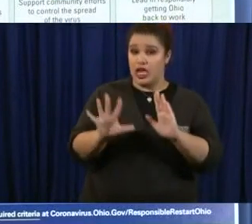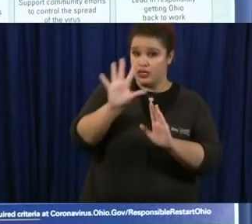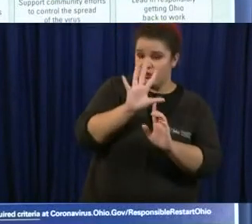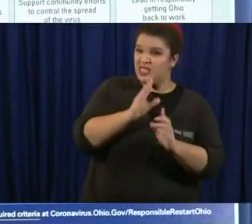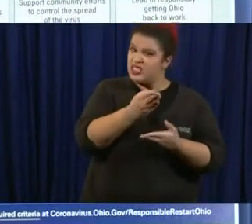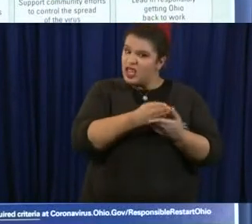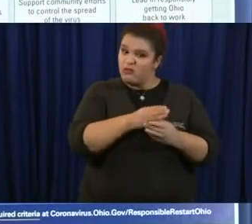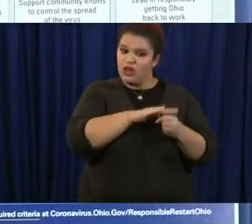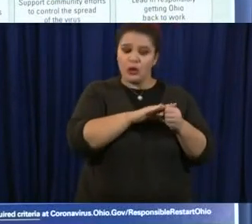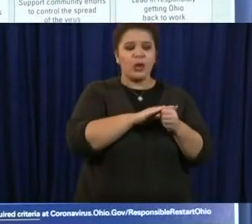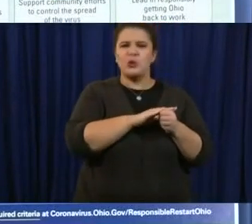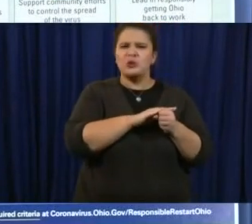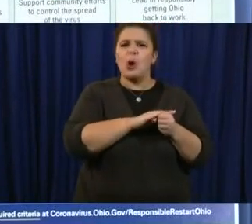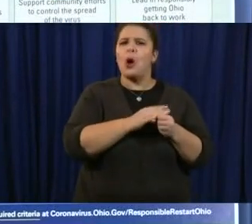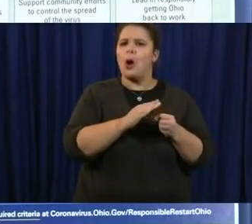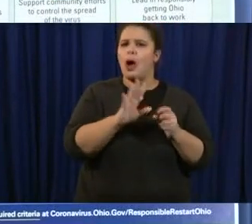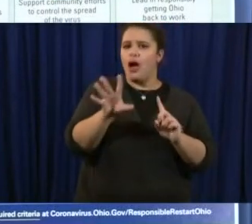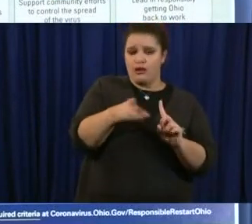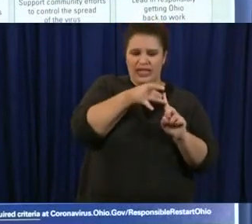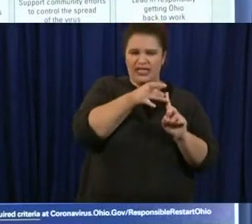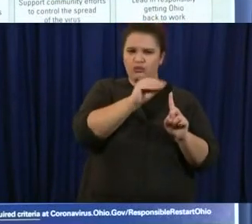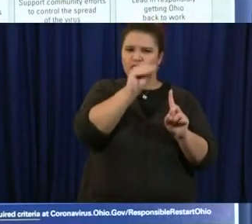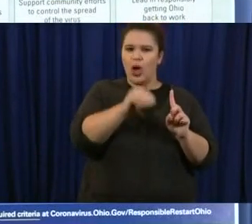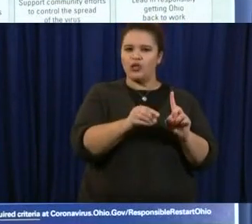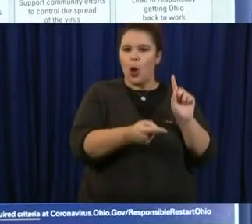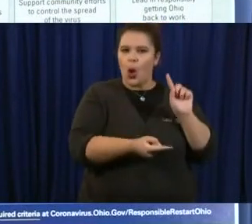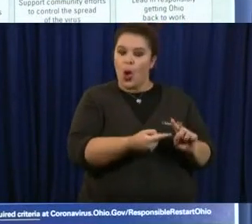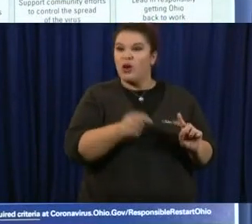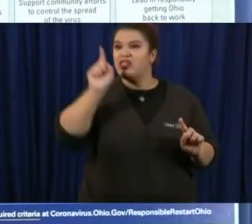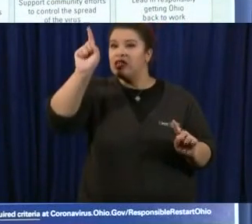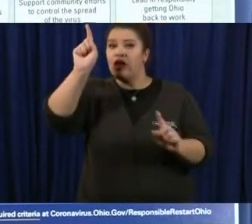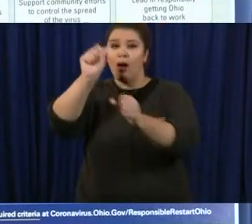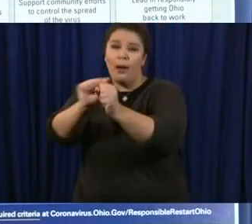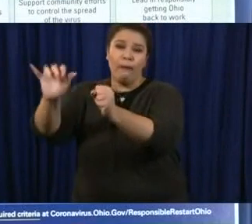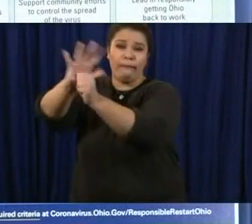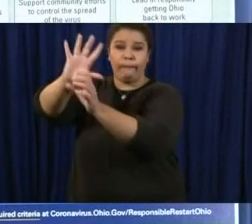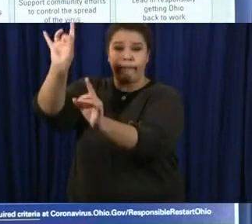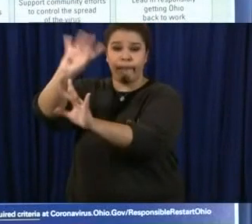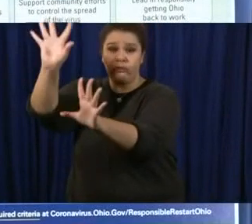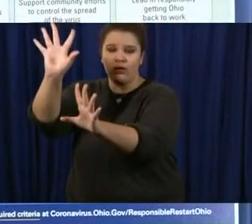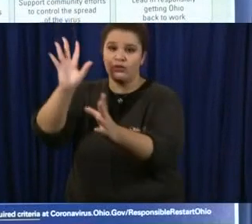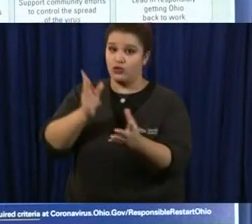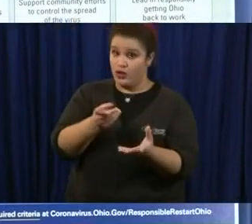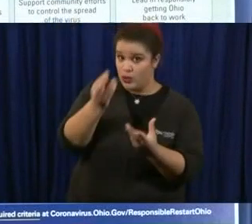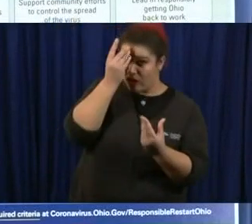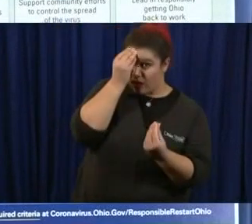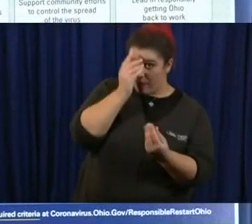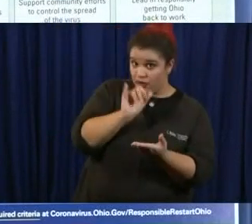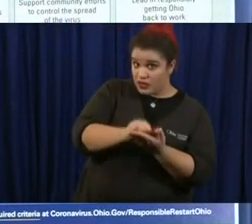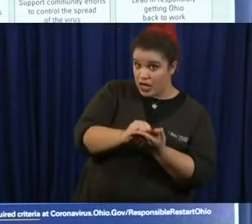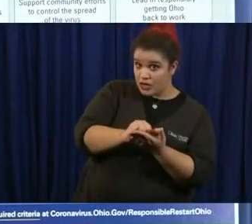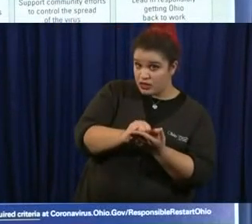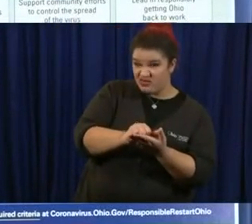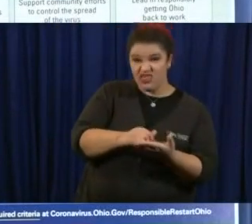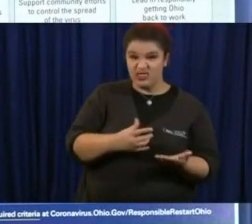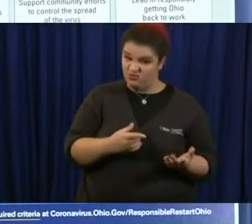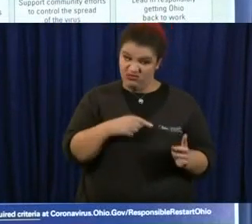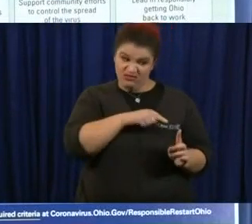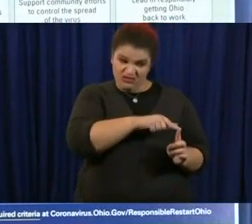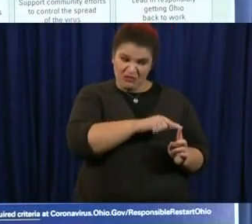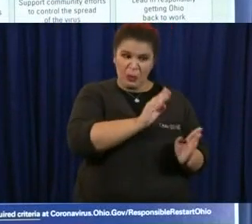well we certainly did consider a geographical approach